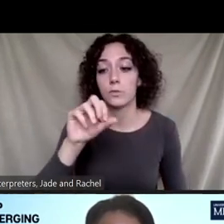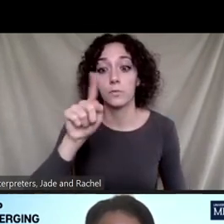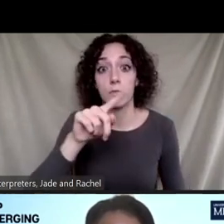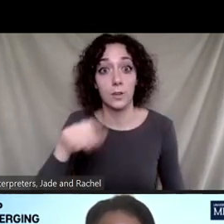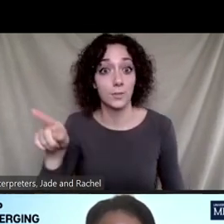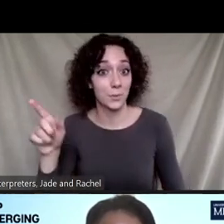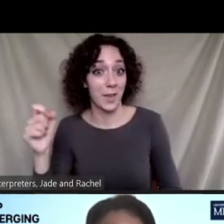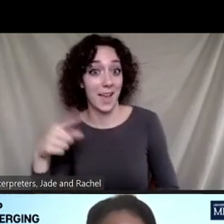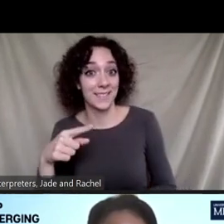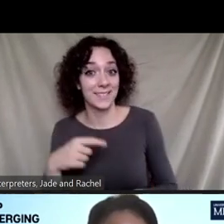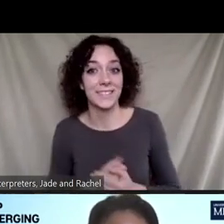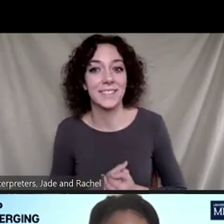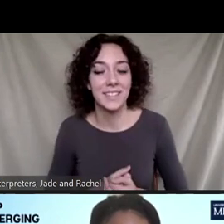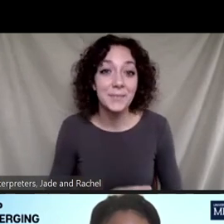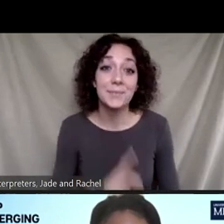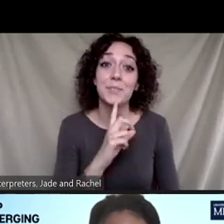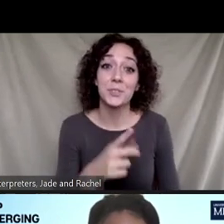Sure. Um,